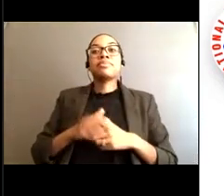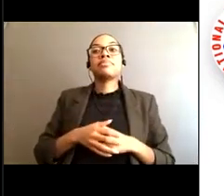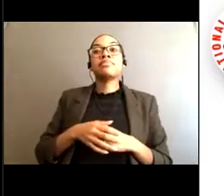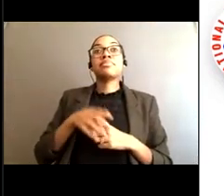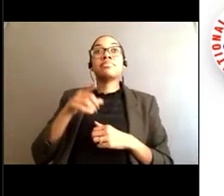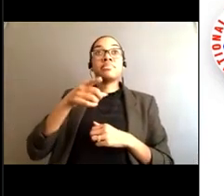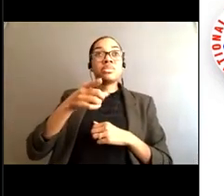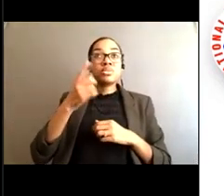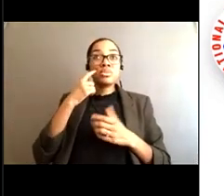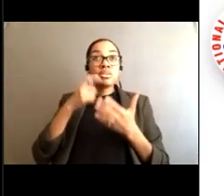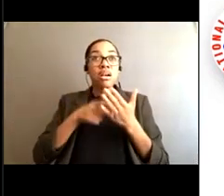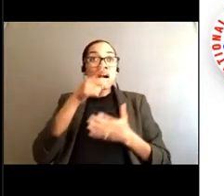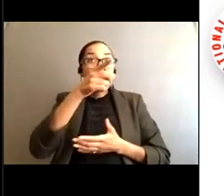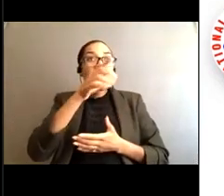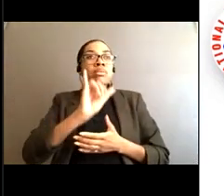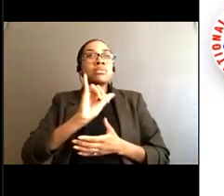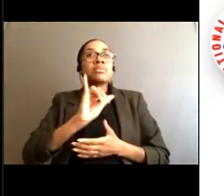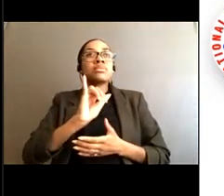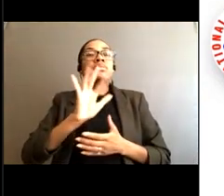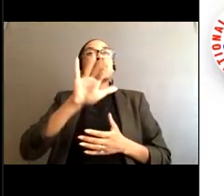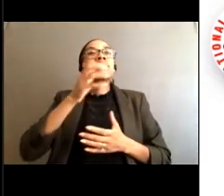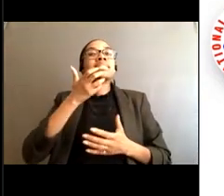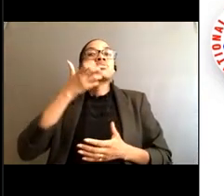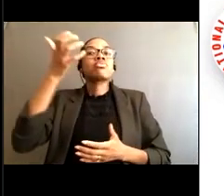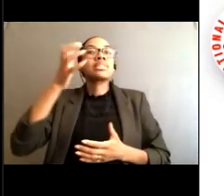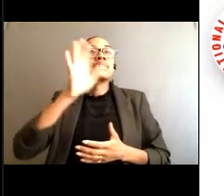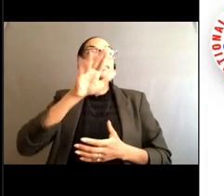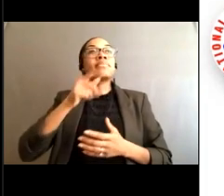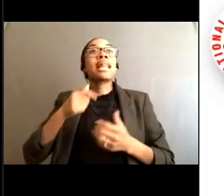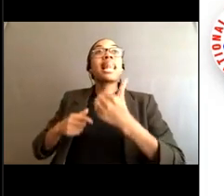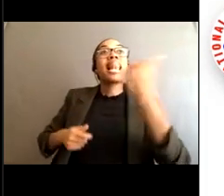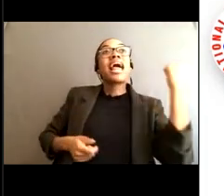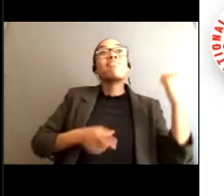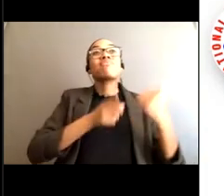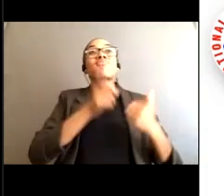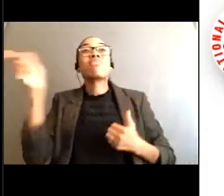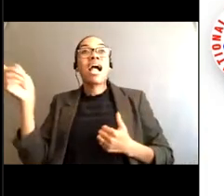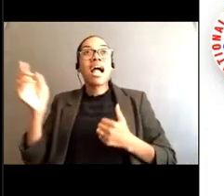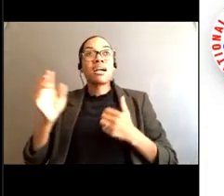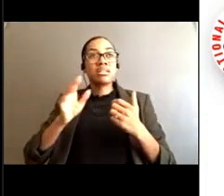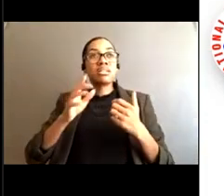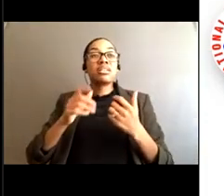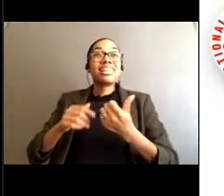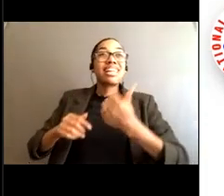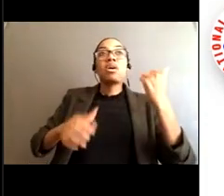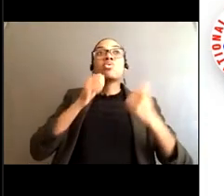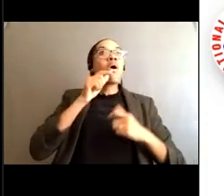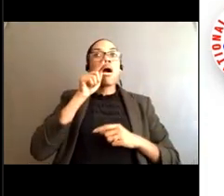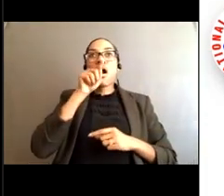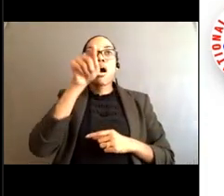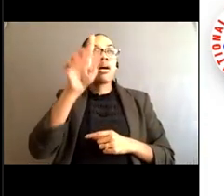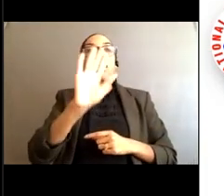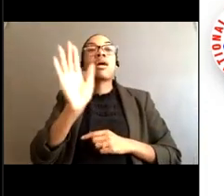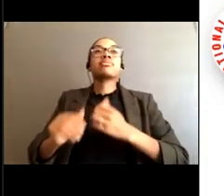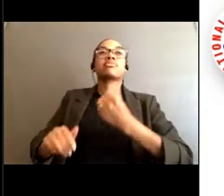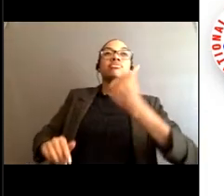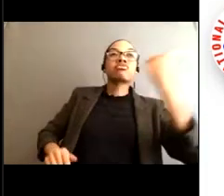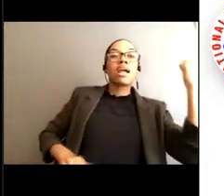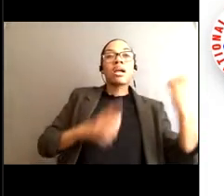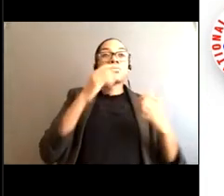scream at them let them know to swim to the right to the left sideways parallel to shore